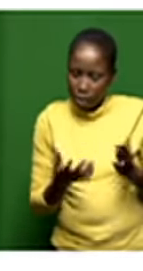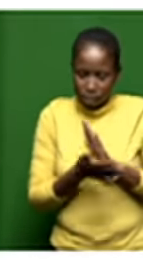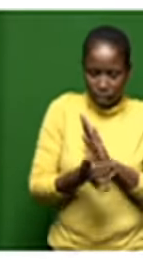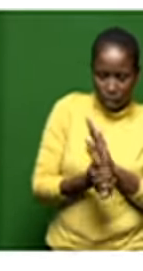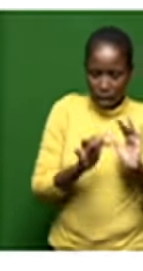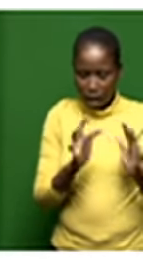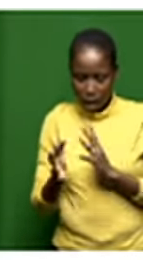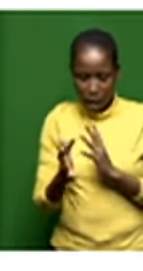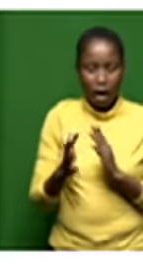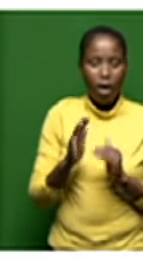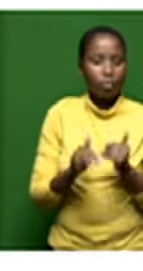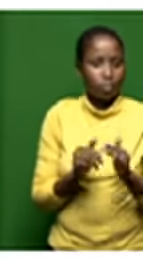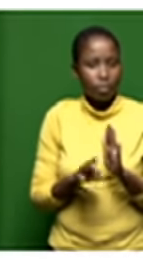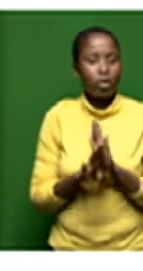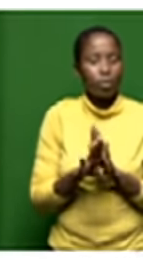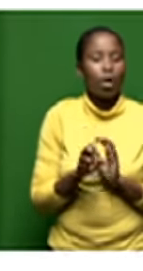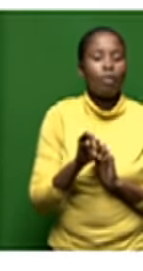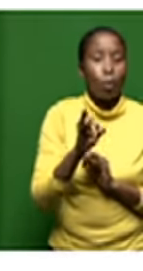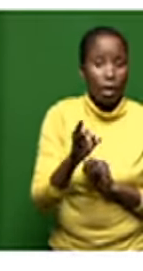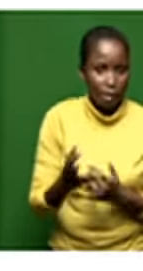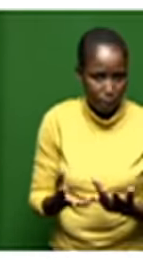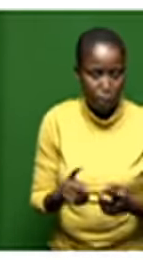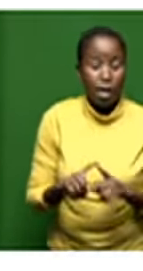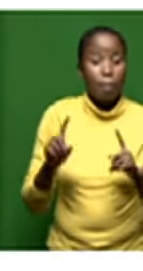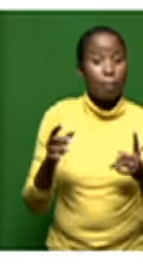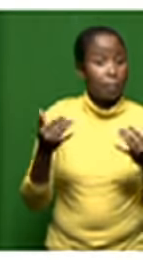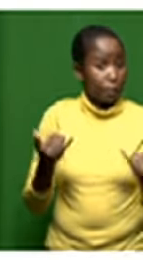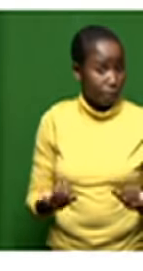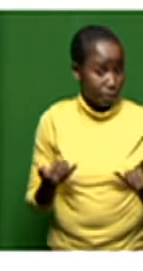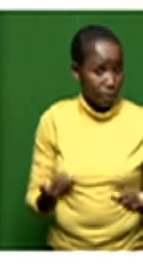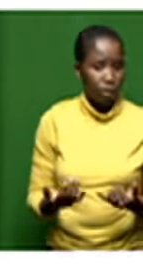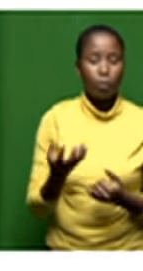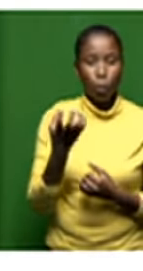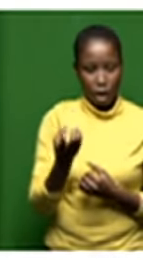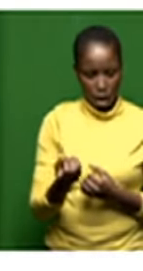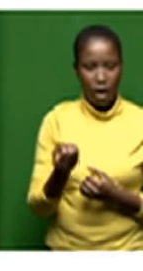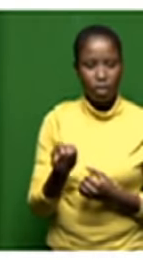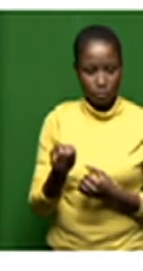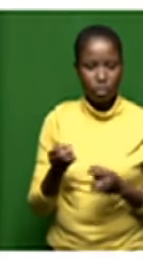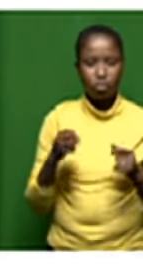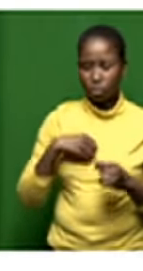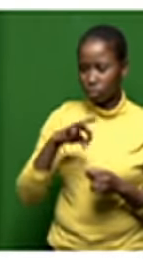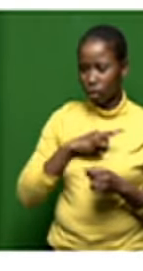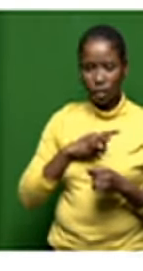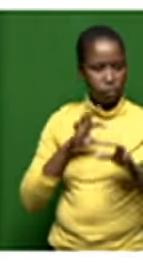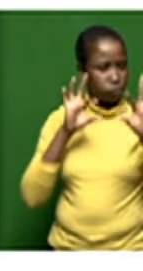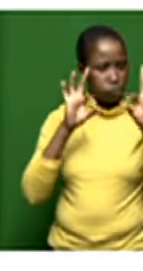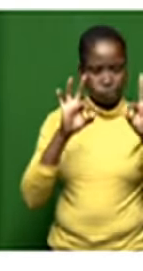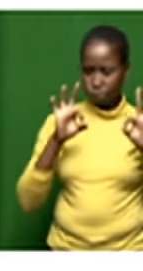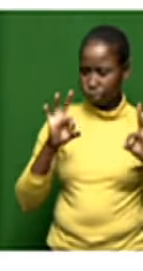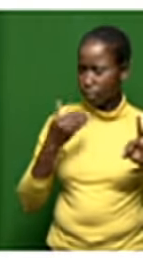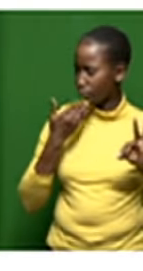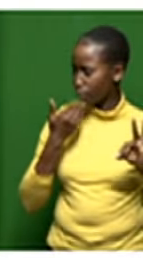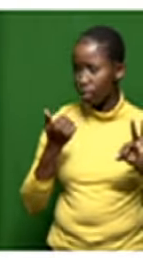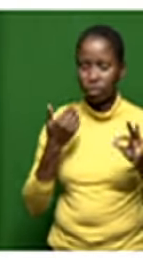going forward but where we stand now now we've got adequate capacity in all functions to be able